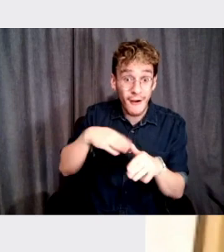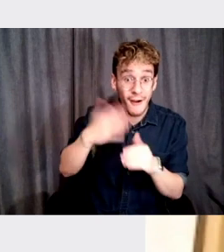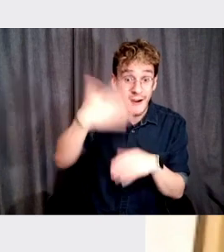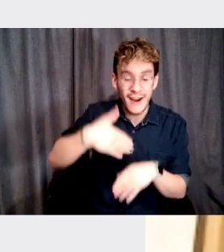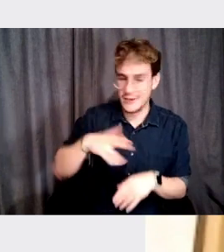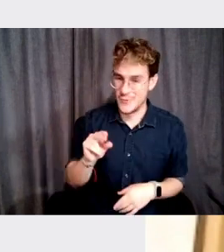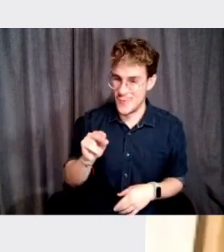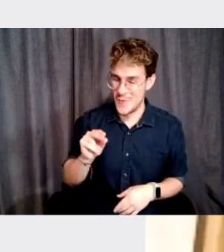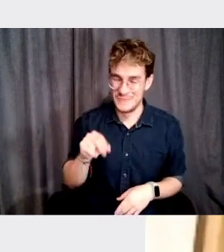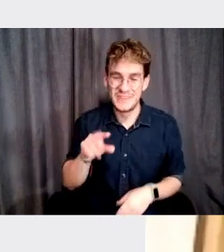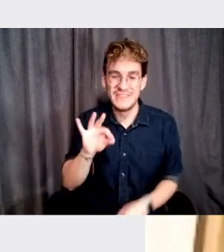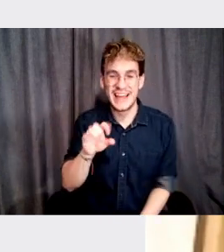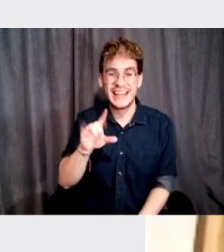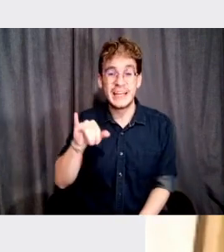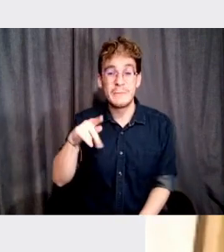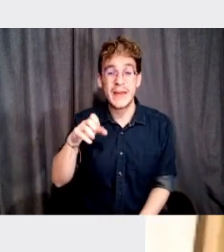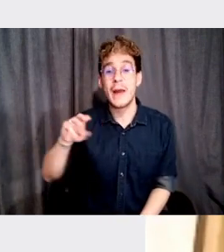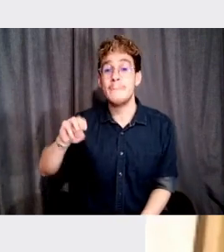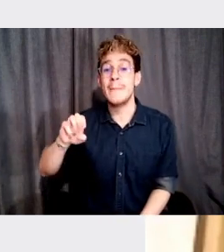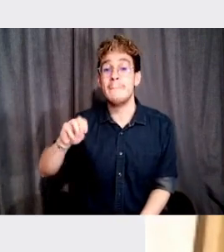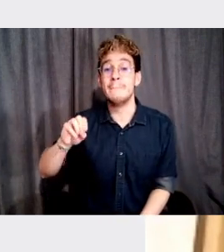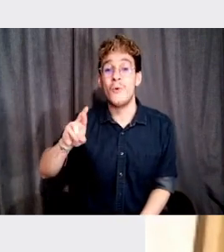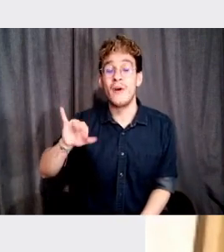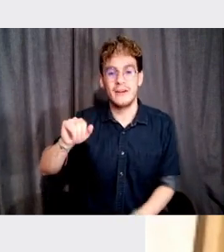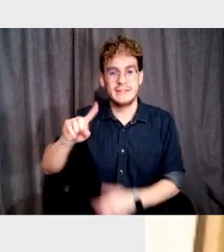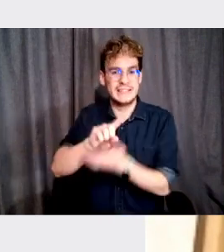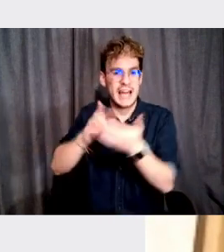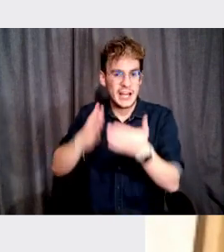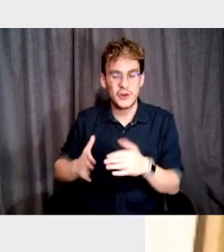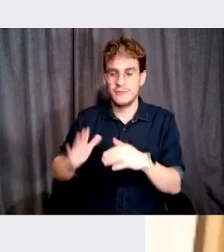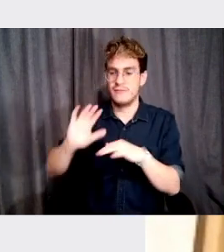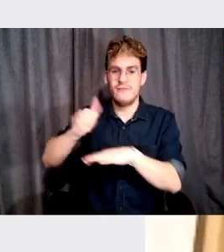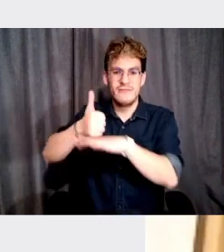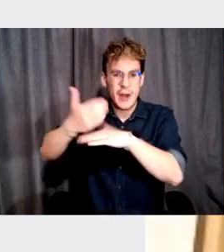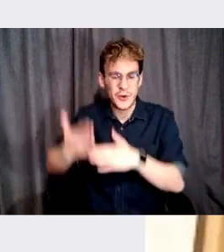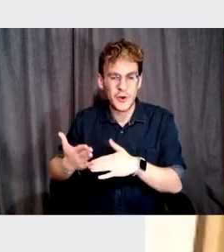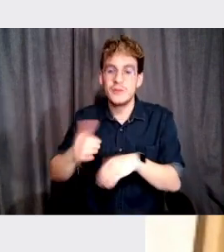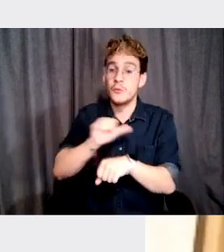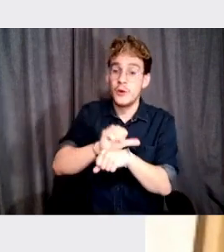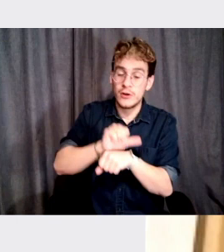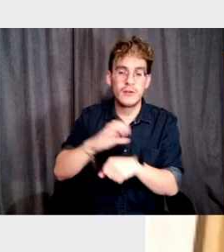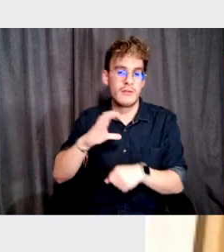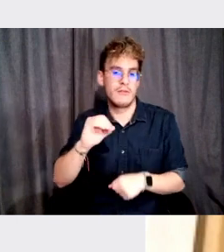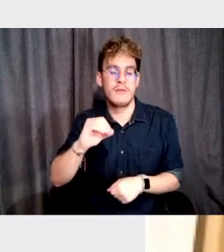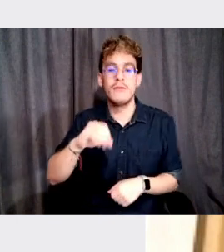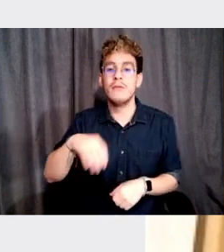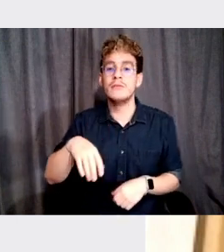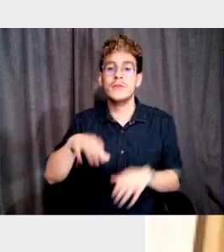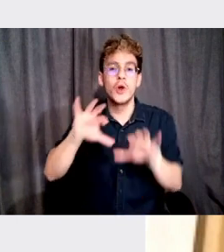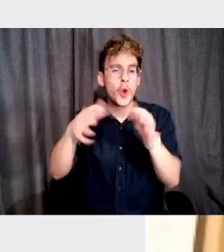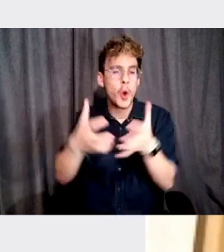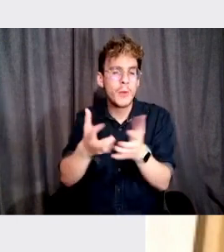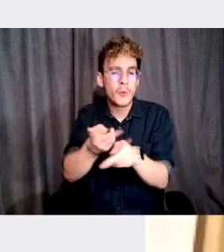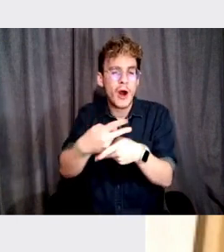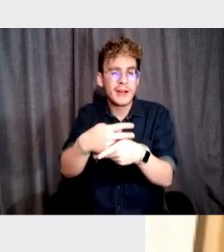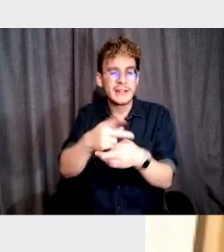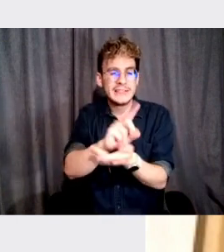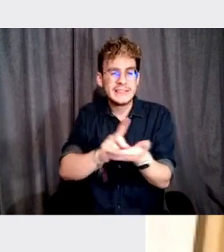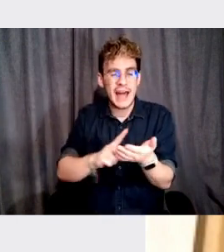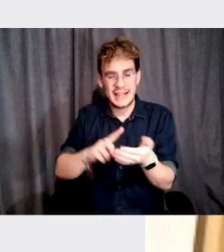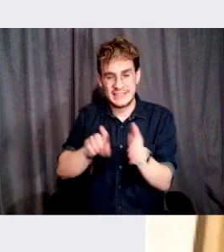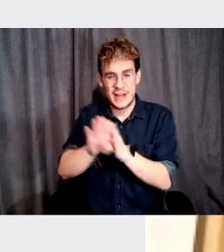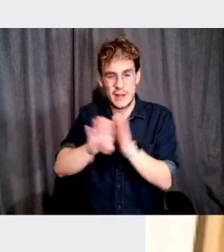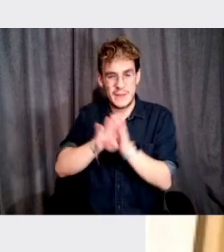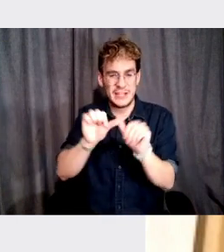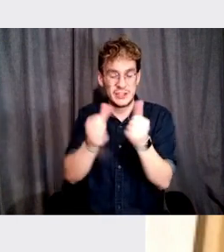Felipe Memoria is a designer and founding partner at Work & Co, a global product design and development agency with